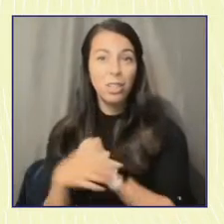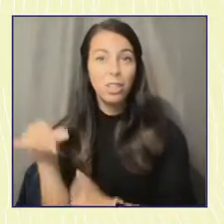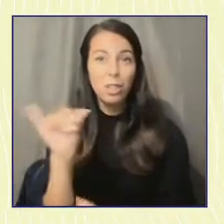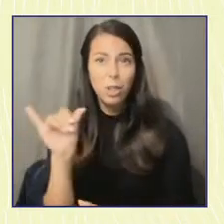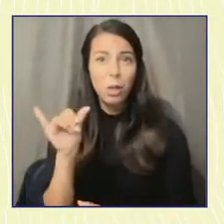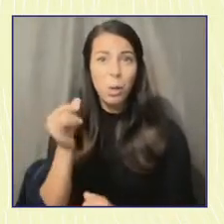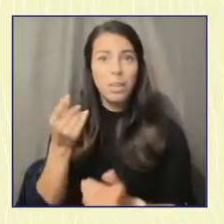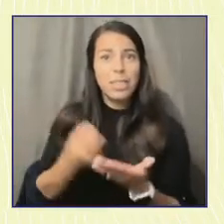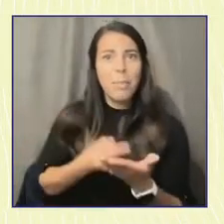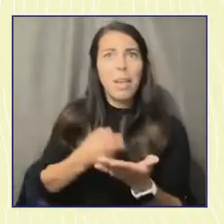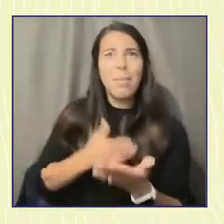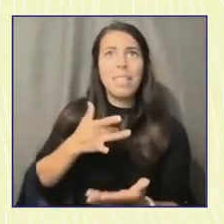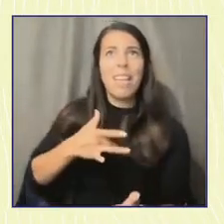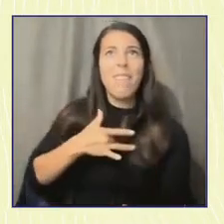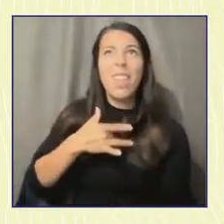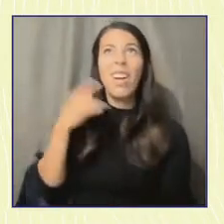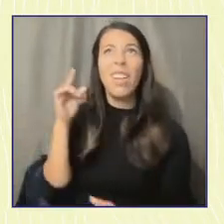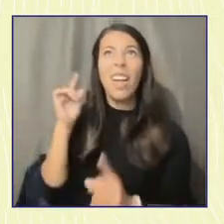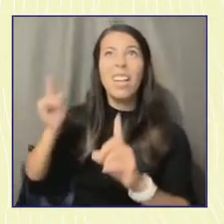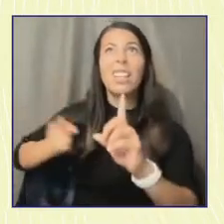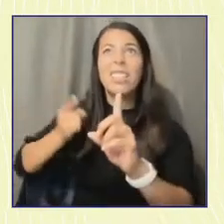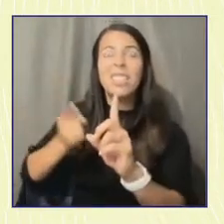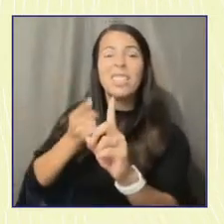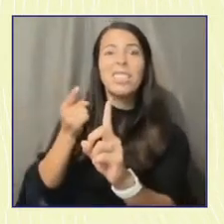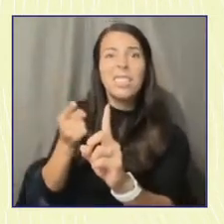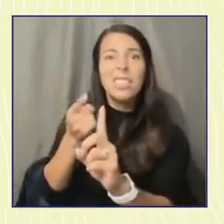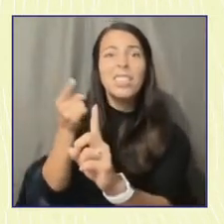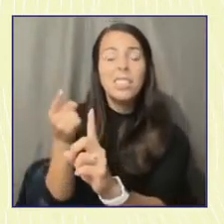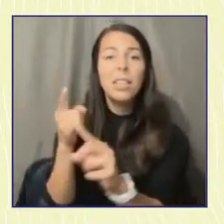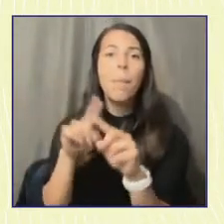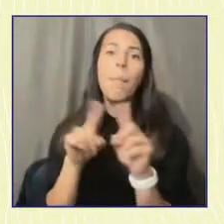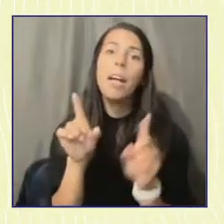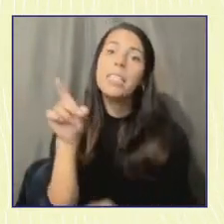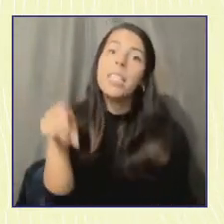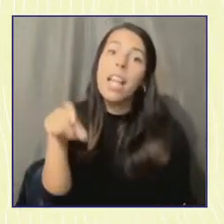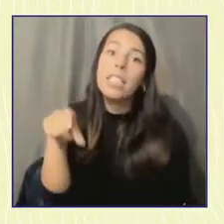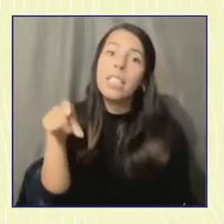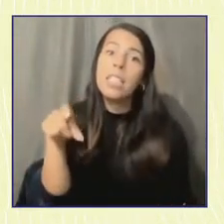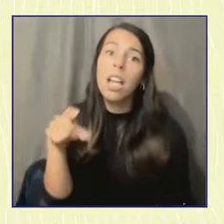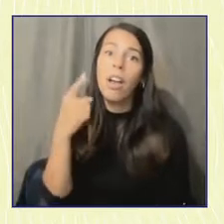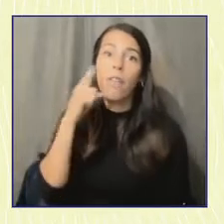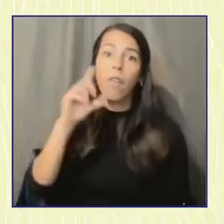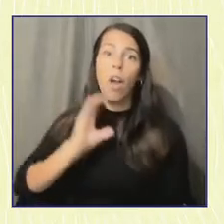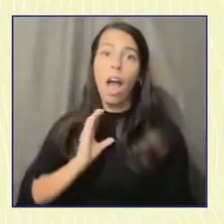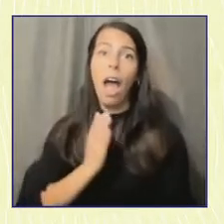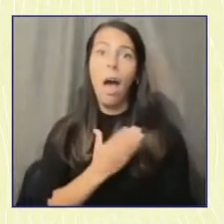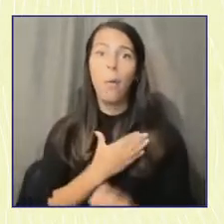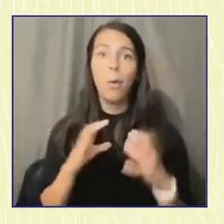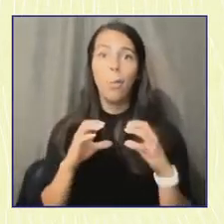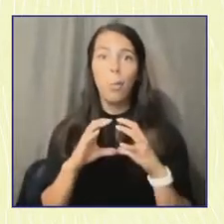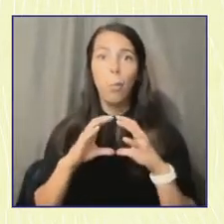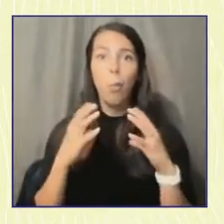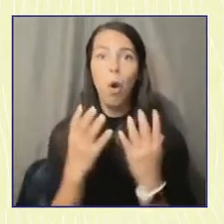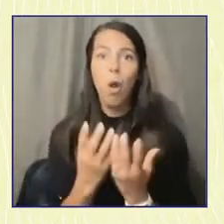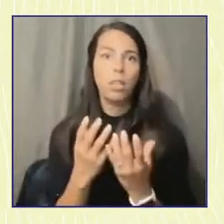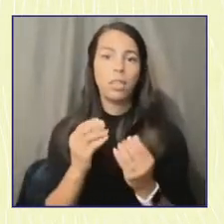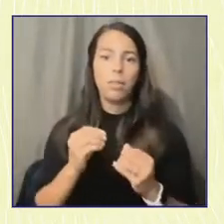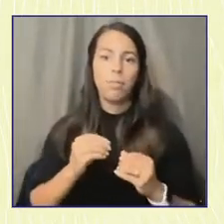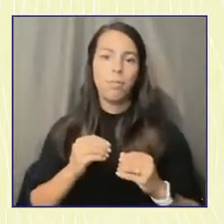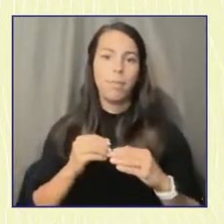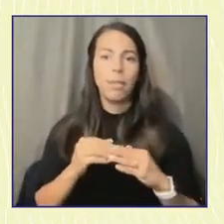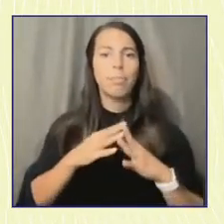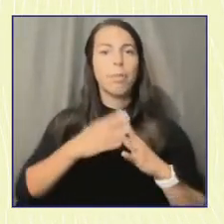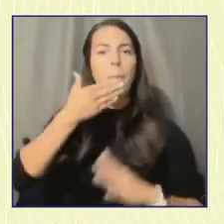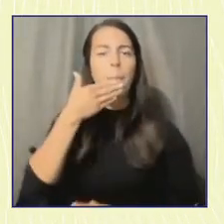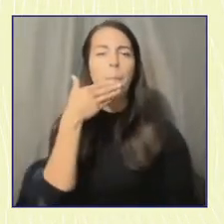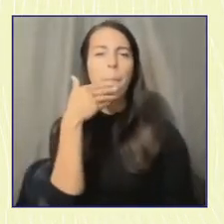But they're what's necessary to really build a better world or frankly to stop the world from burning and I think we should be really